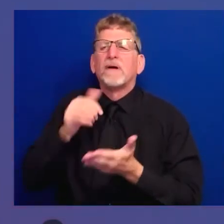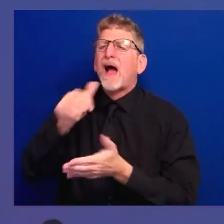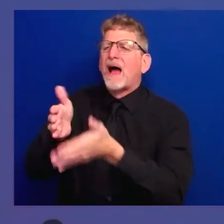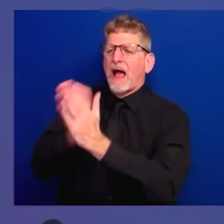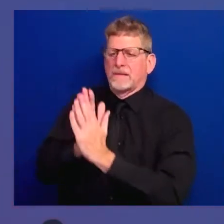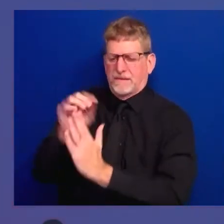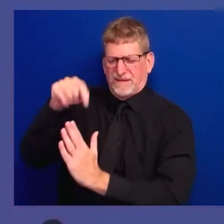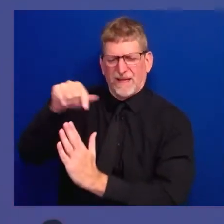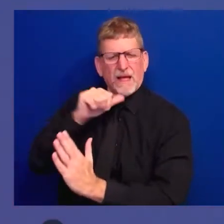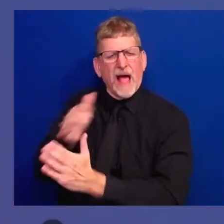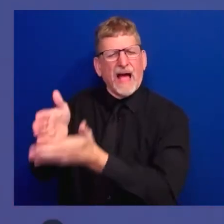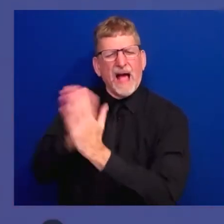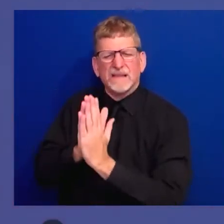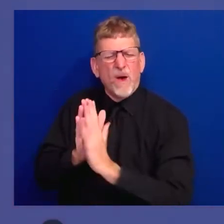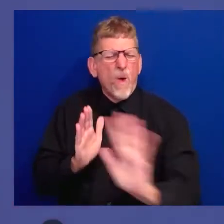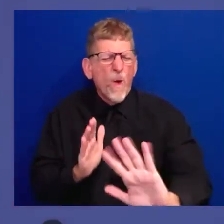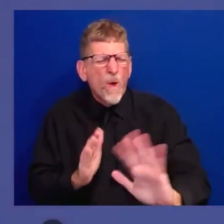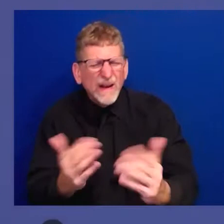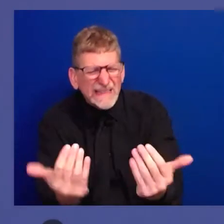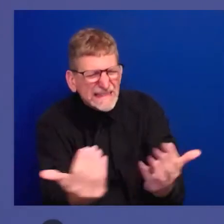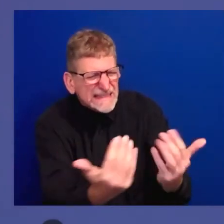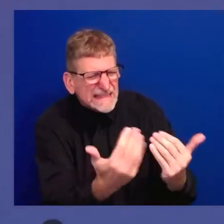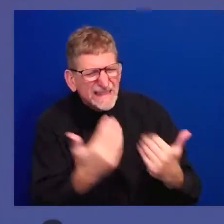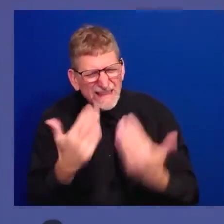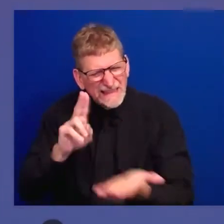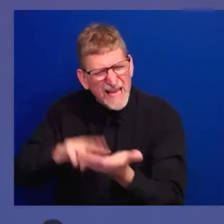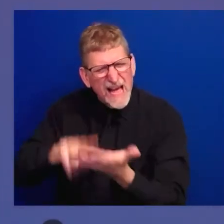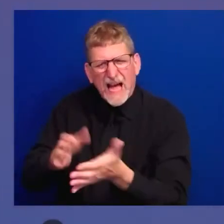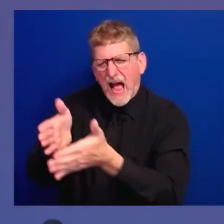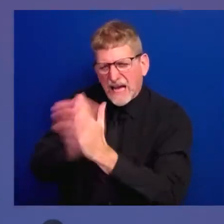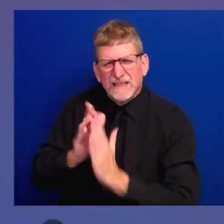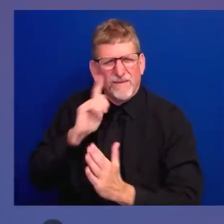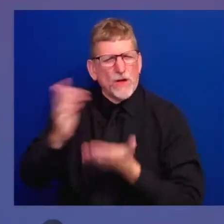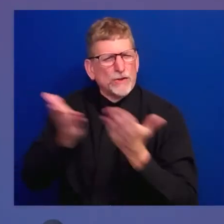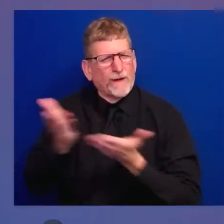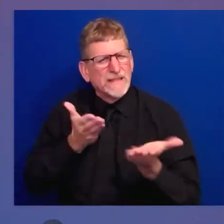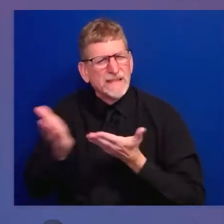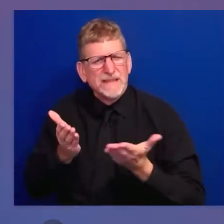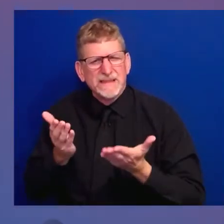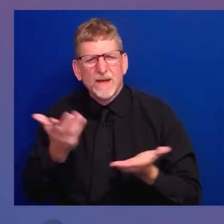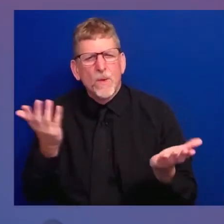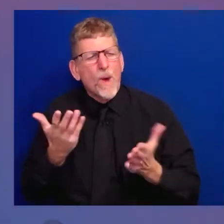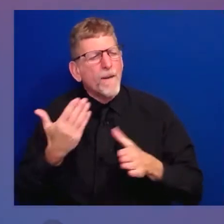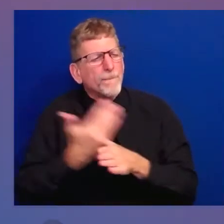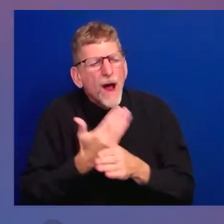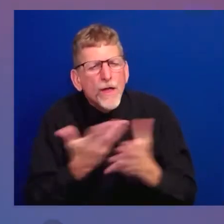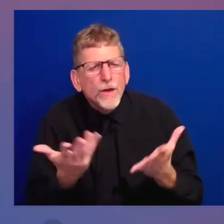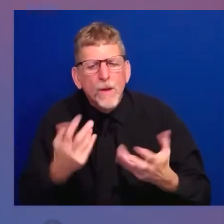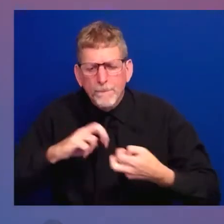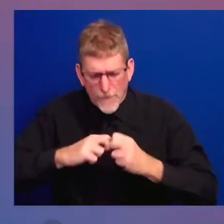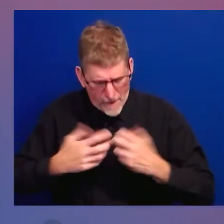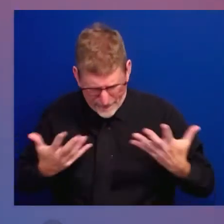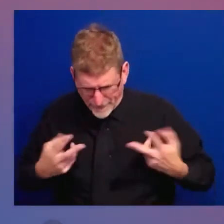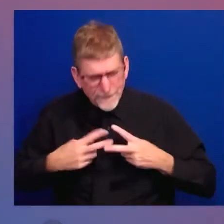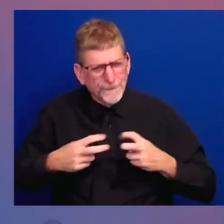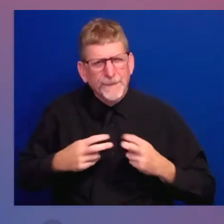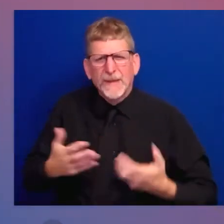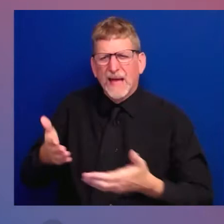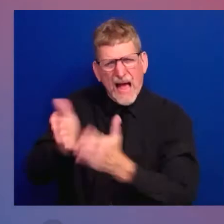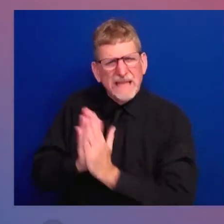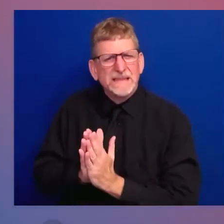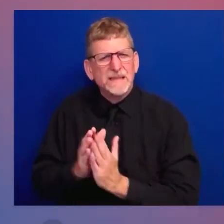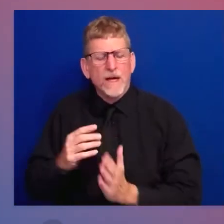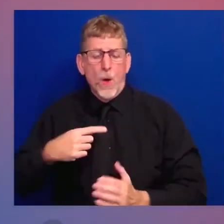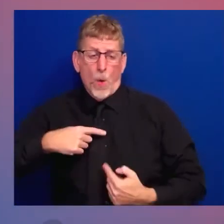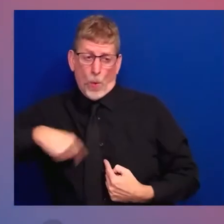You should let us know what is bothering you, what is the problem, because we owe it to you. It's great to be here in Fort Worth at